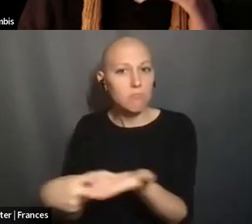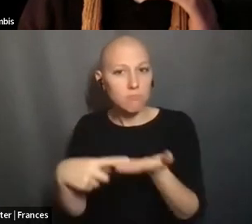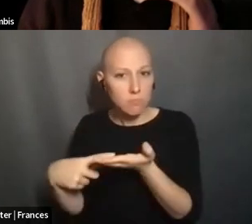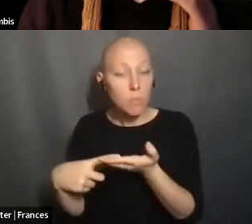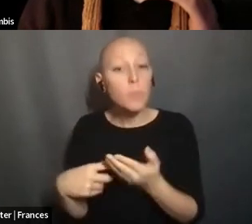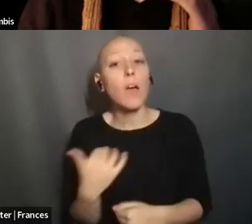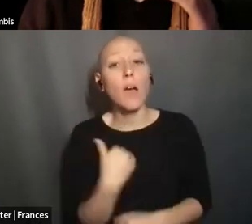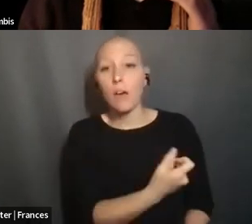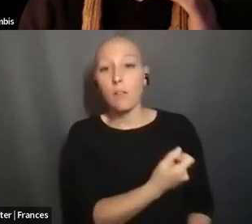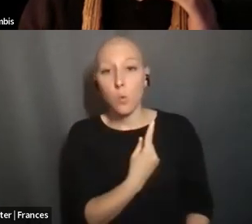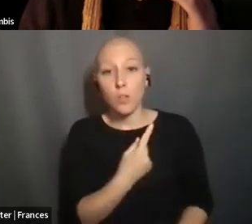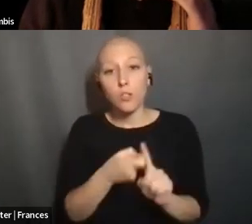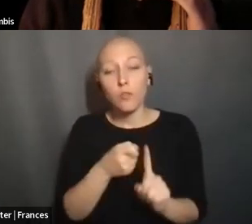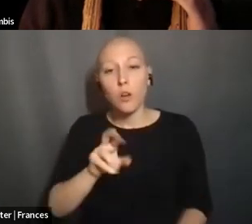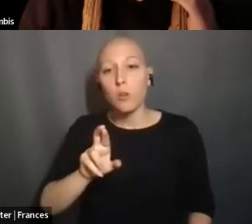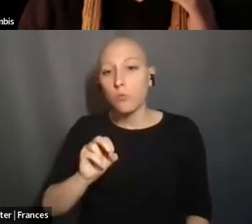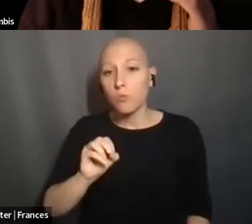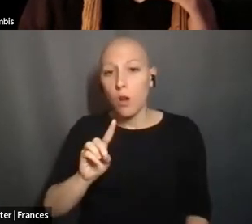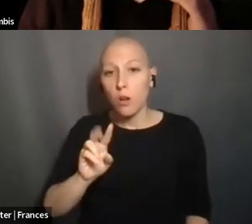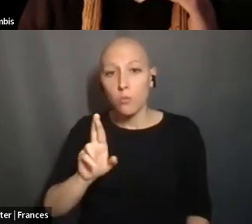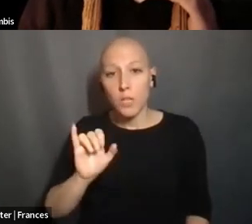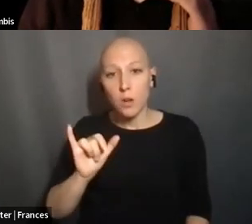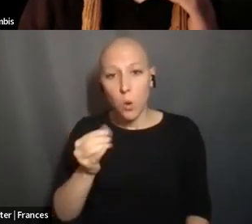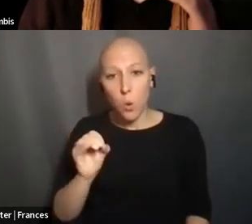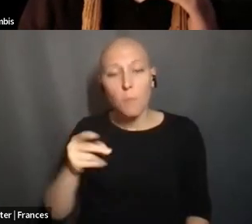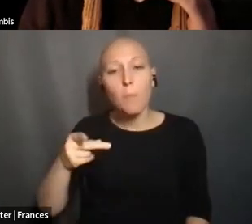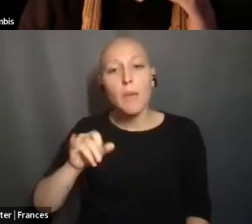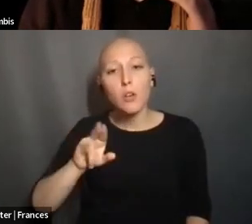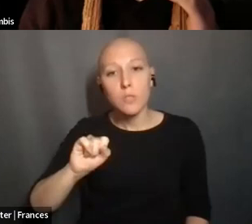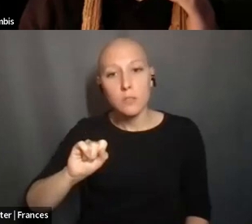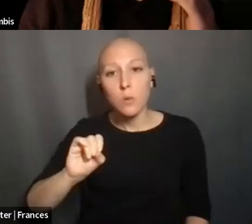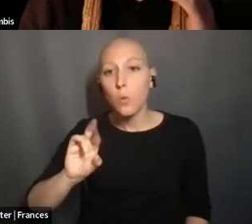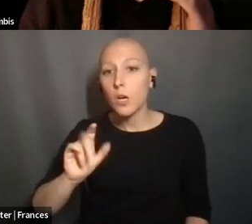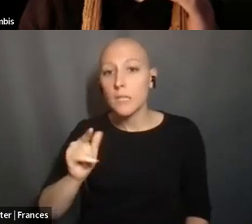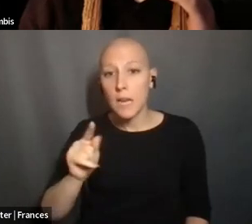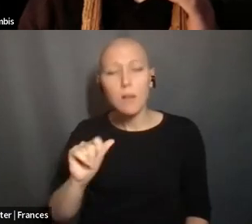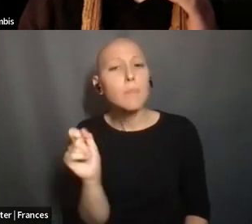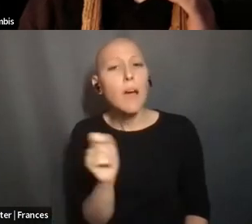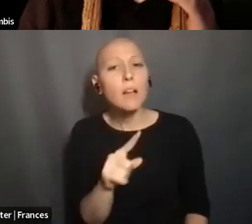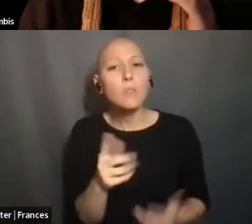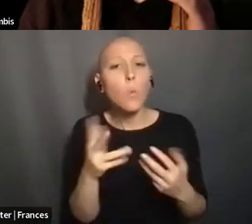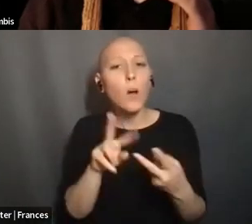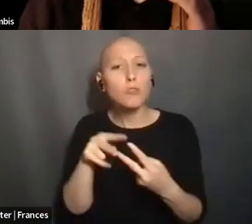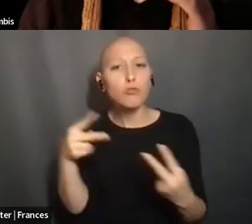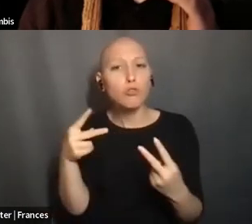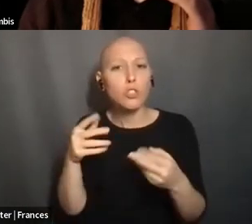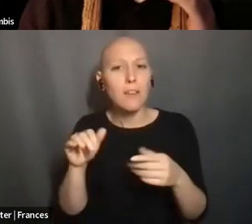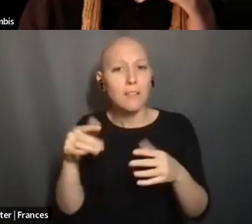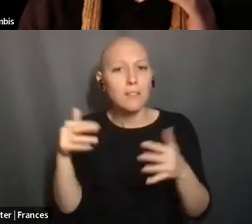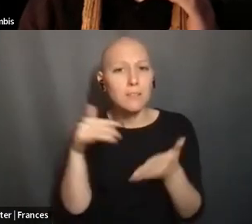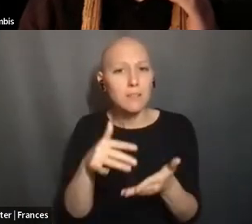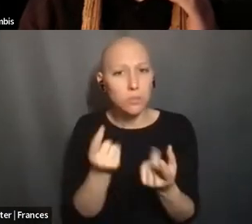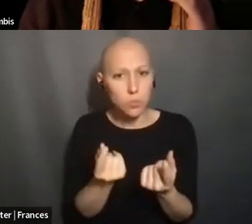RODRIGO PARIS ORTEGA WHO ASKED WHAT SHOULD GENETICISTS DO TO AVOID THEIR RESEARCH IS USED BY WHITE